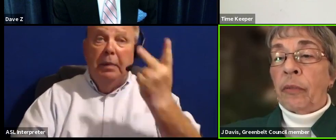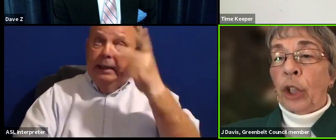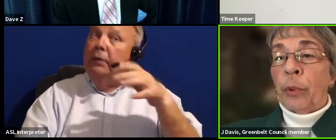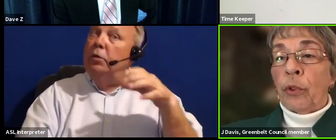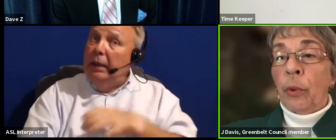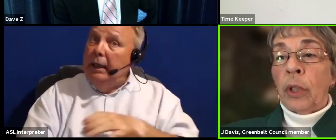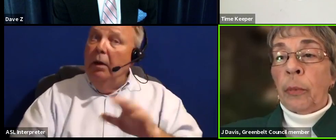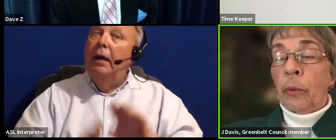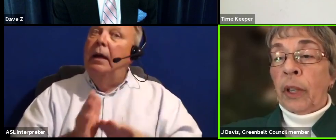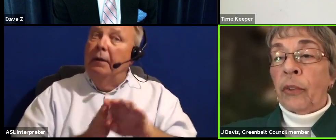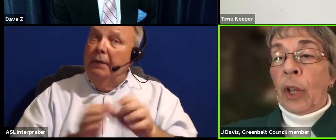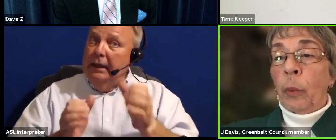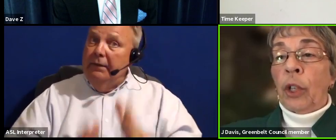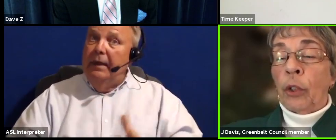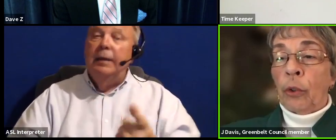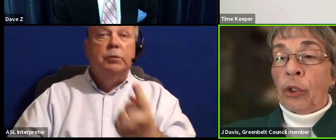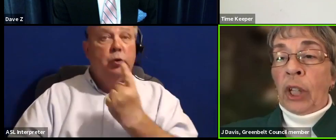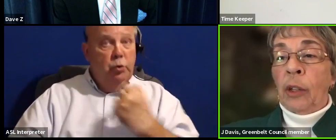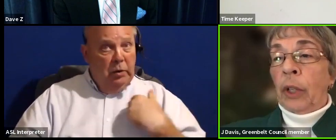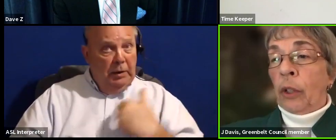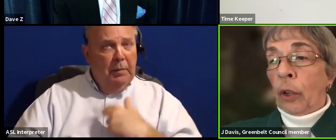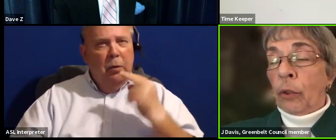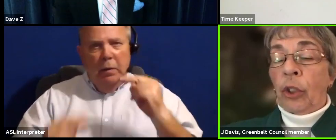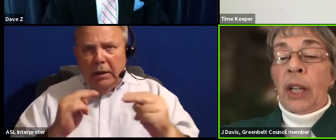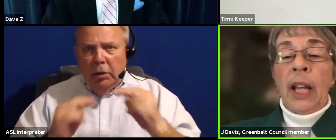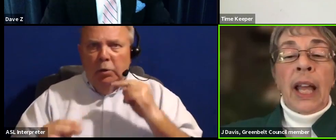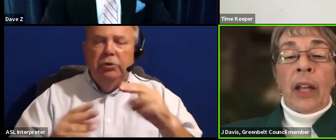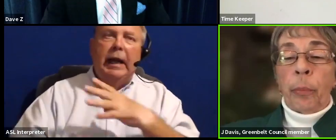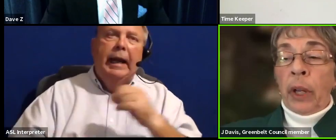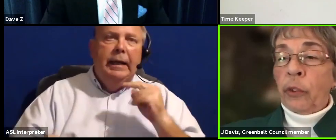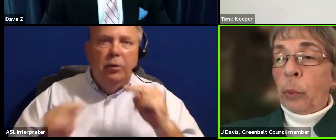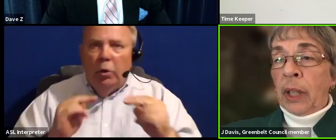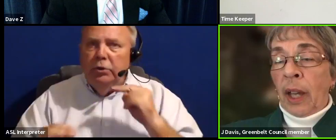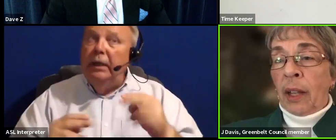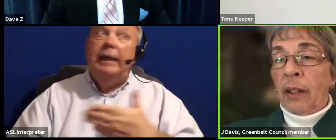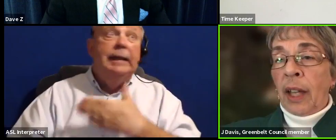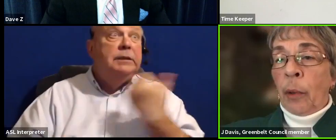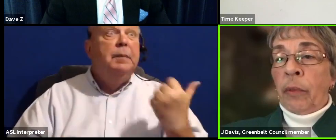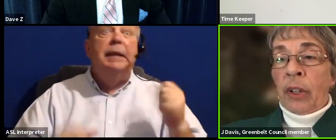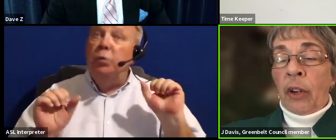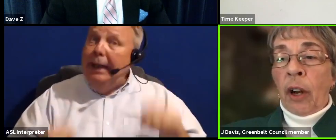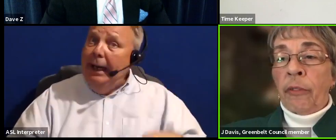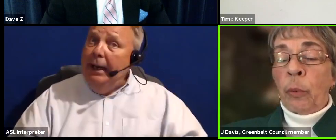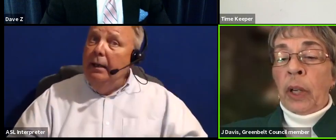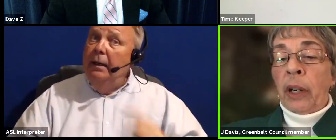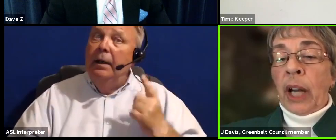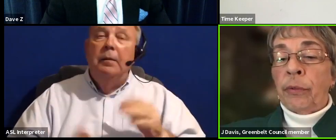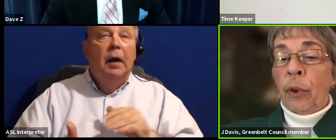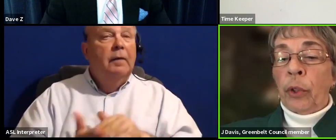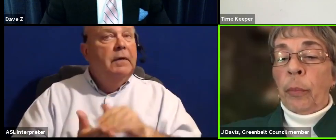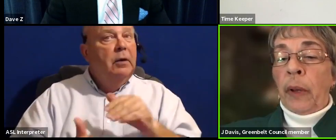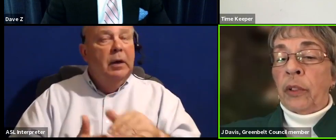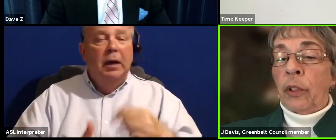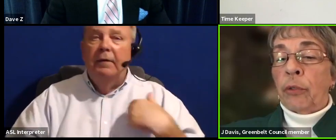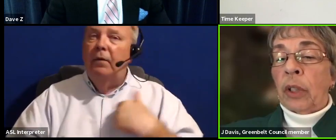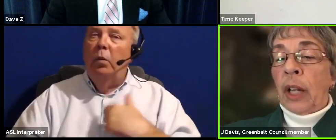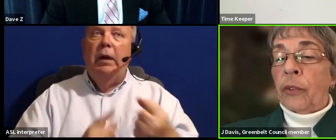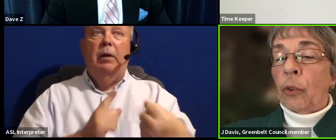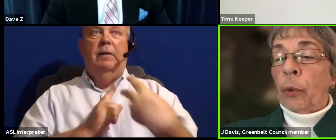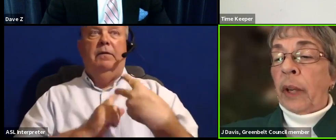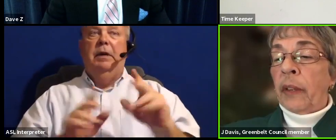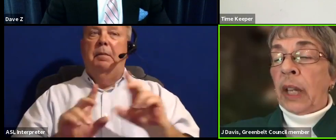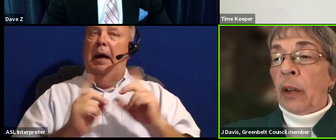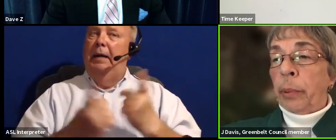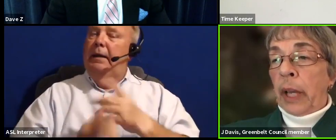that the developers do come to us and we negotiate and we negotiate as best we can, but very often we are outvoted by the district